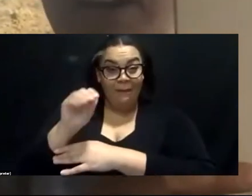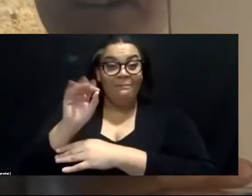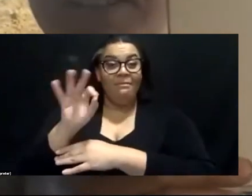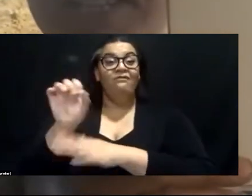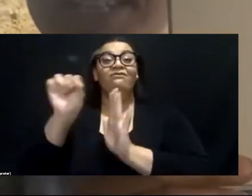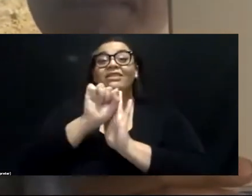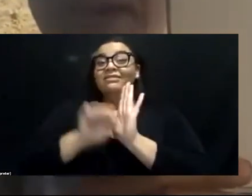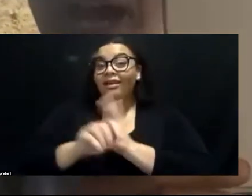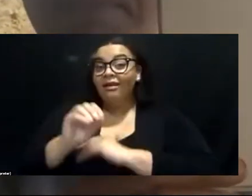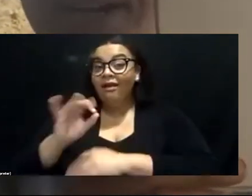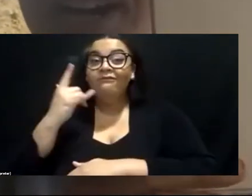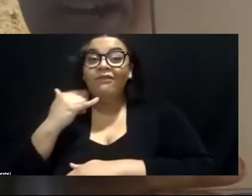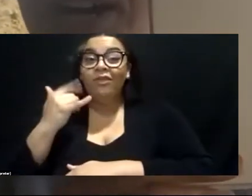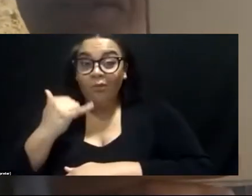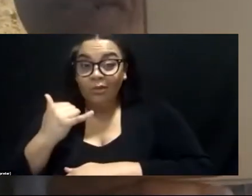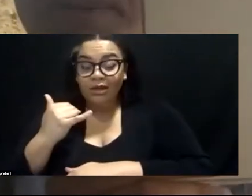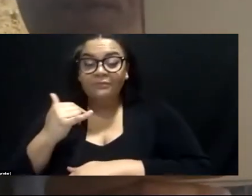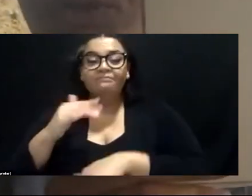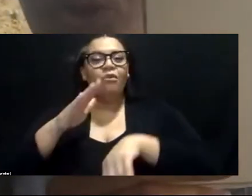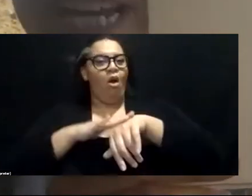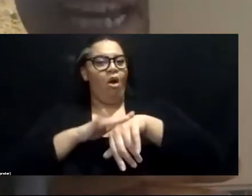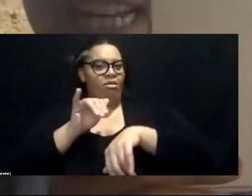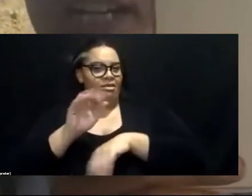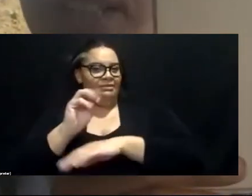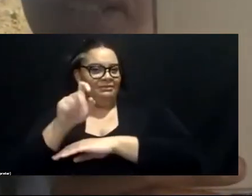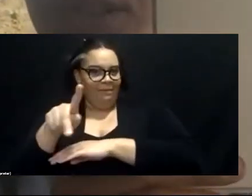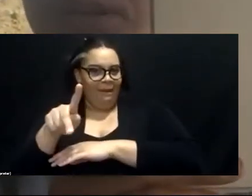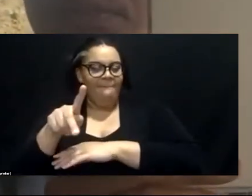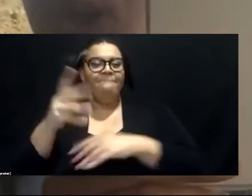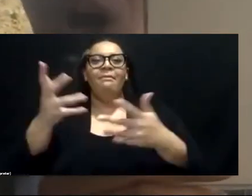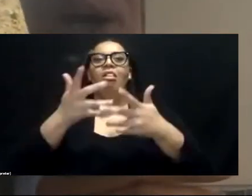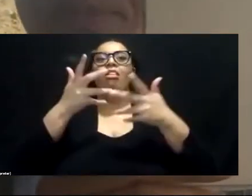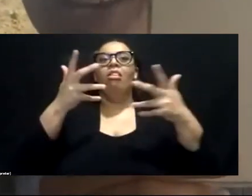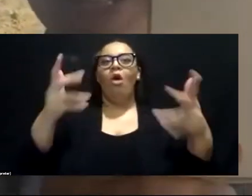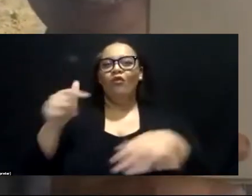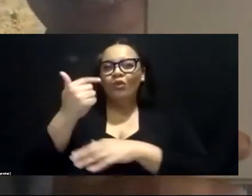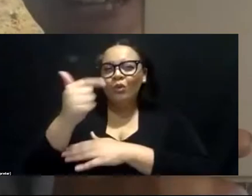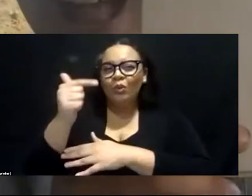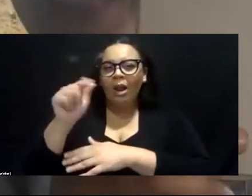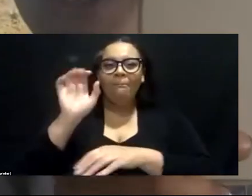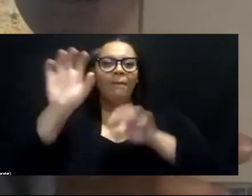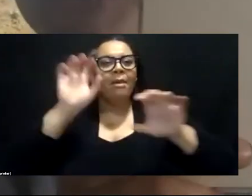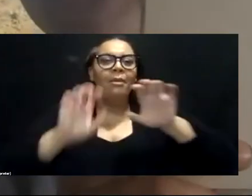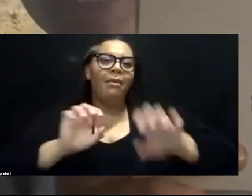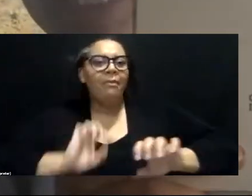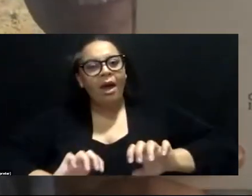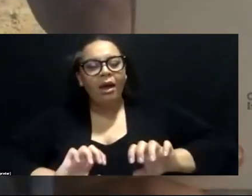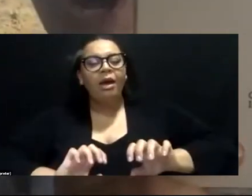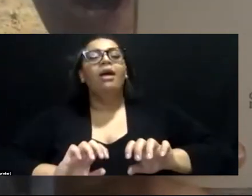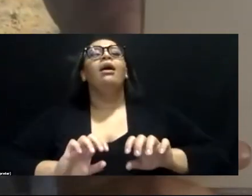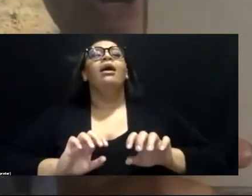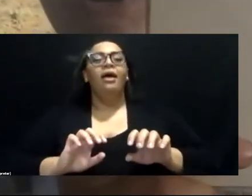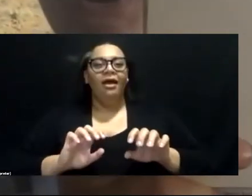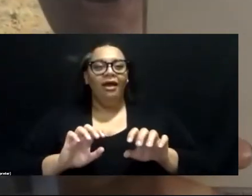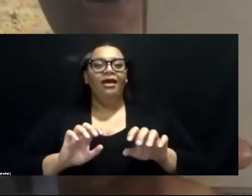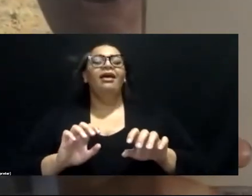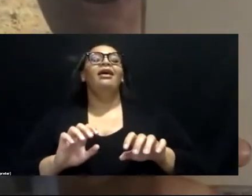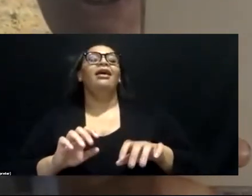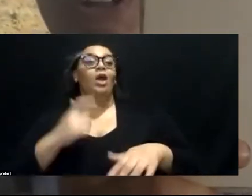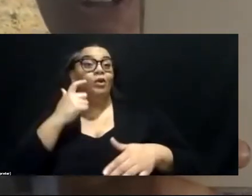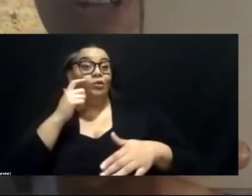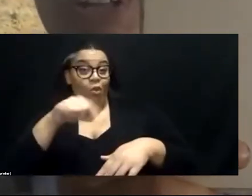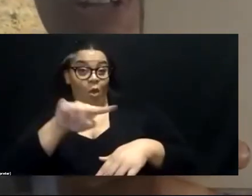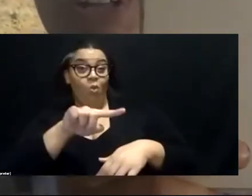And on this map, there's a bunch of green blobs. Those green blobs are